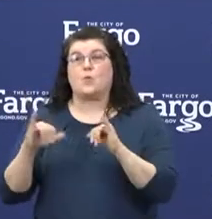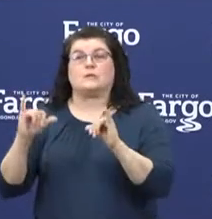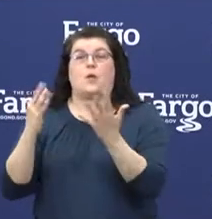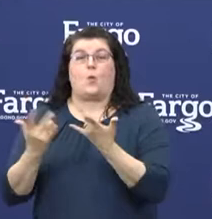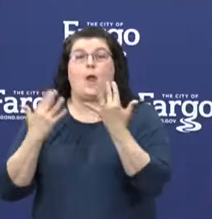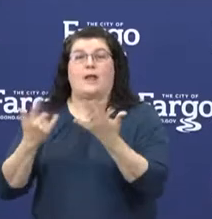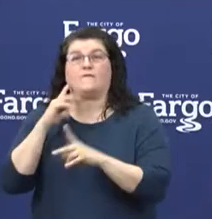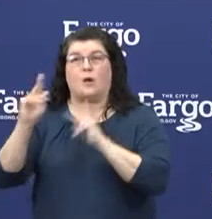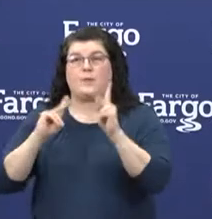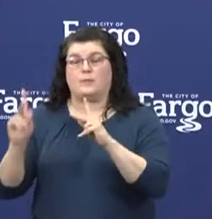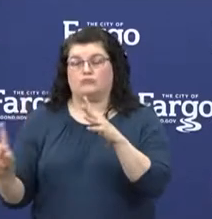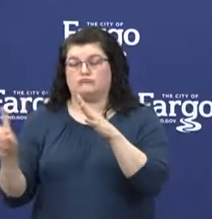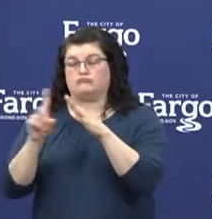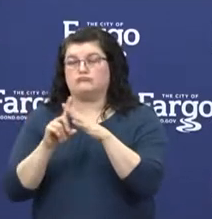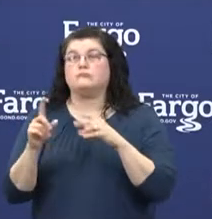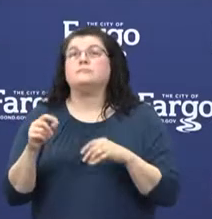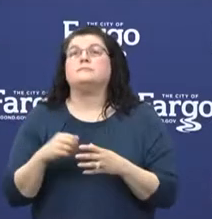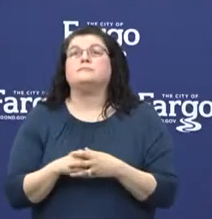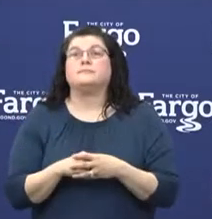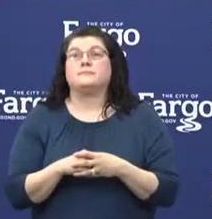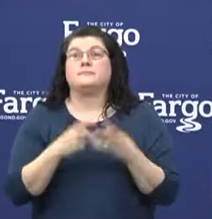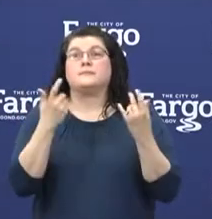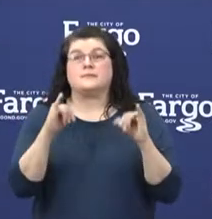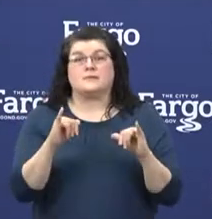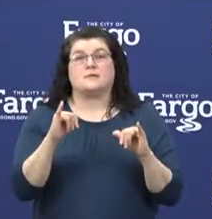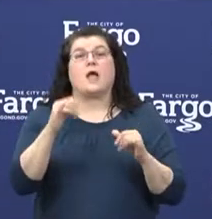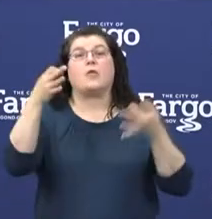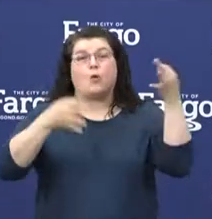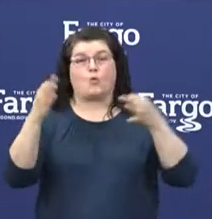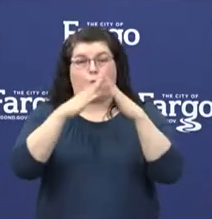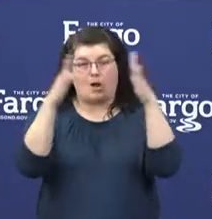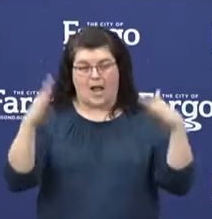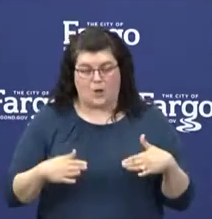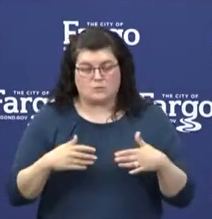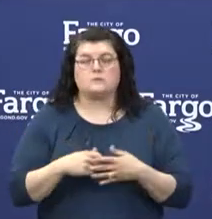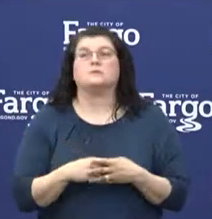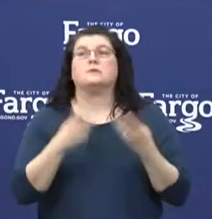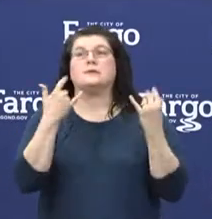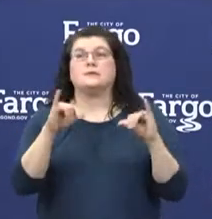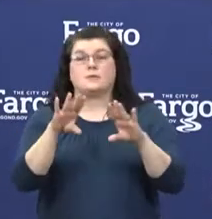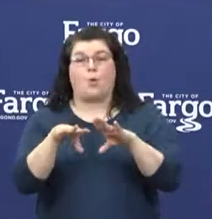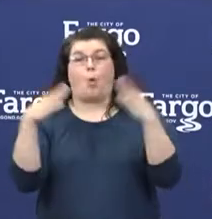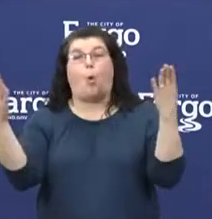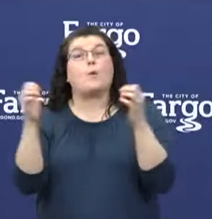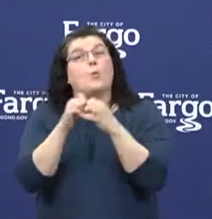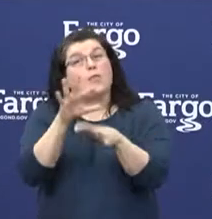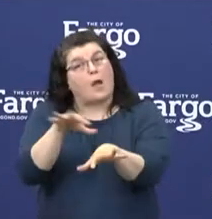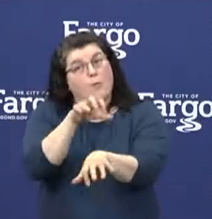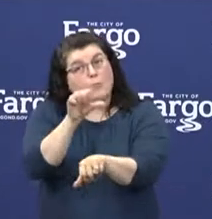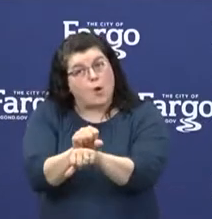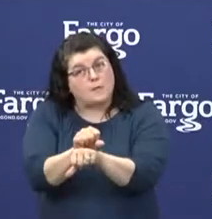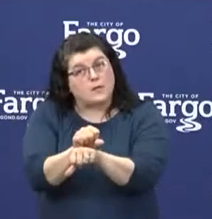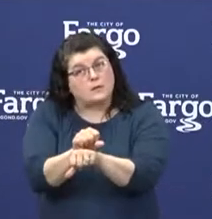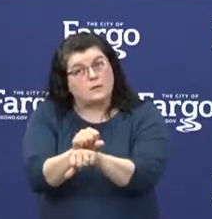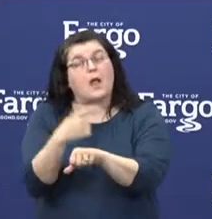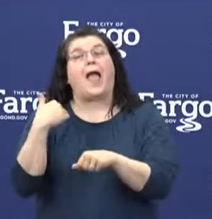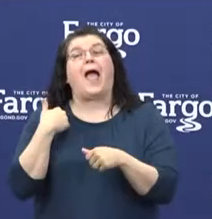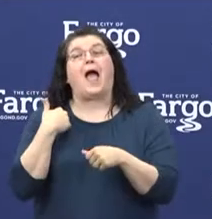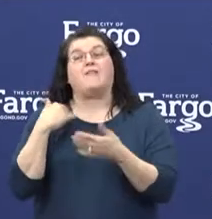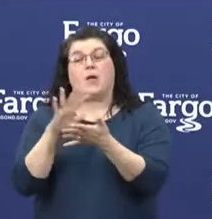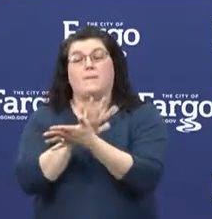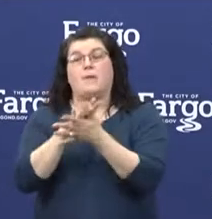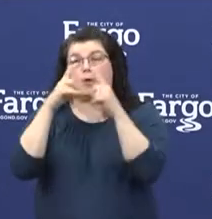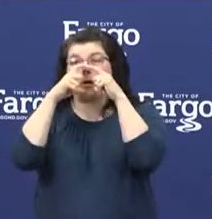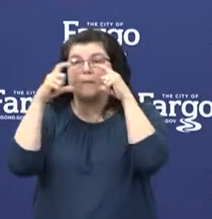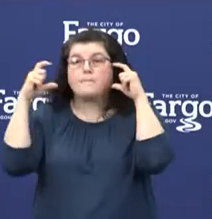within Cass County is still doing our part. The courthouse. Cass County is still open by appointment only. We have paper face masks available upon entry